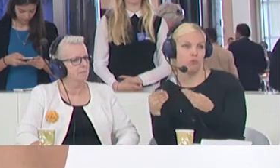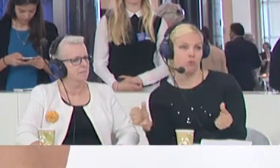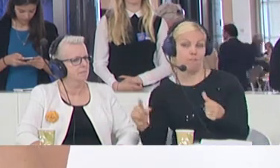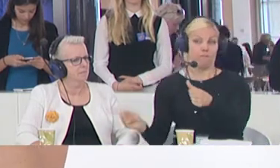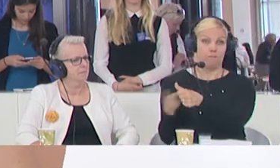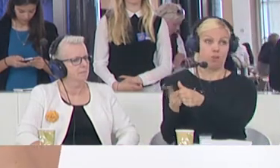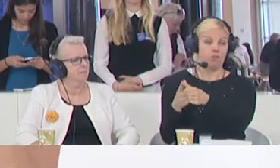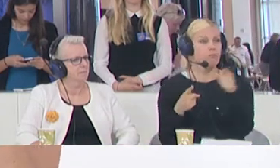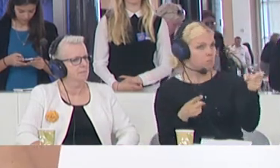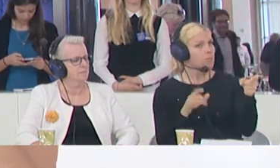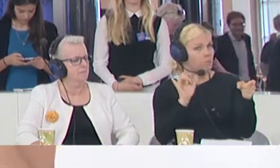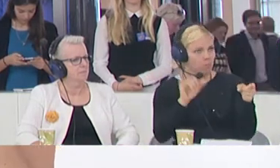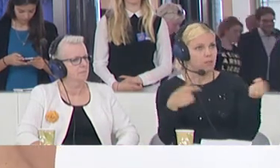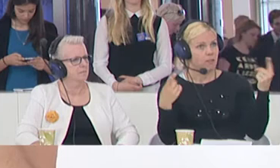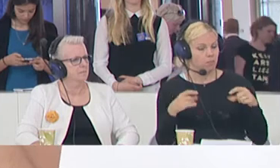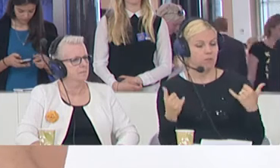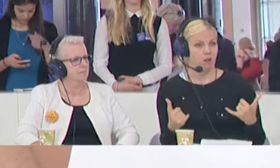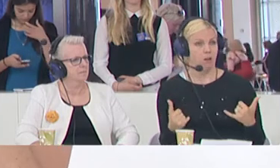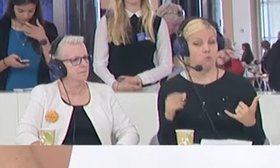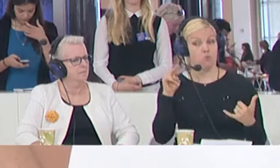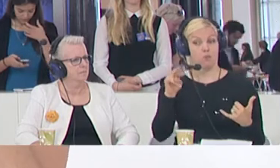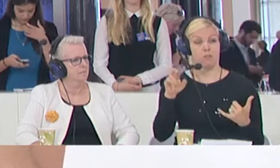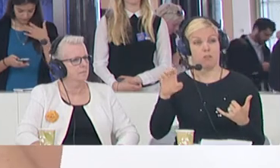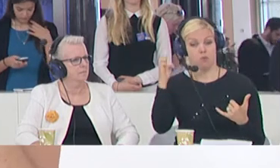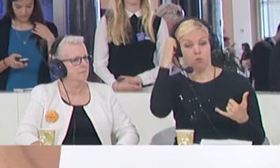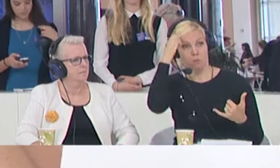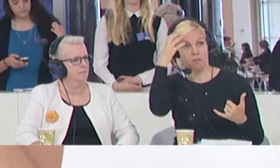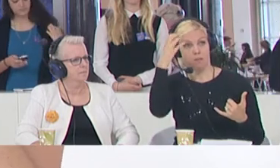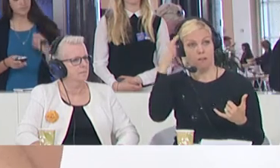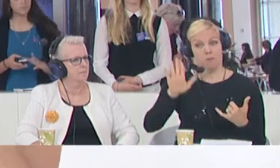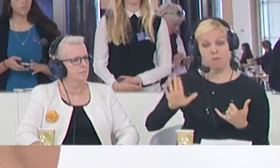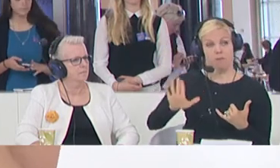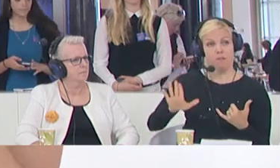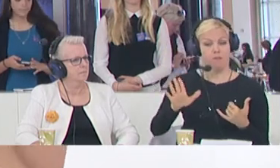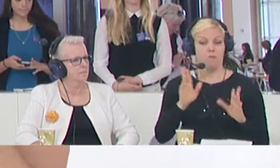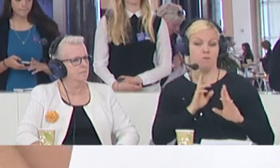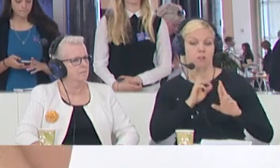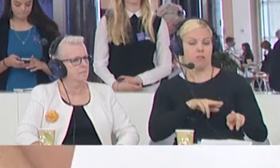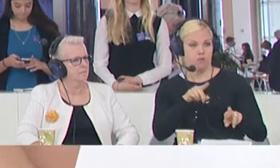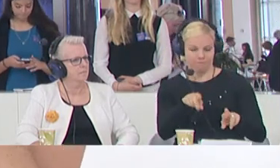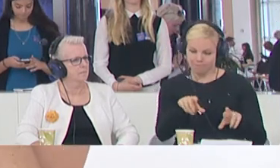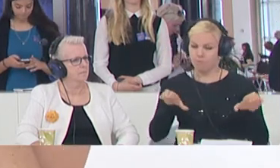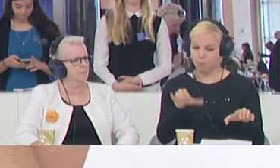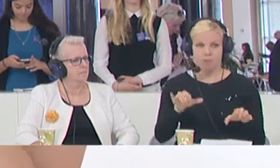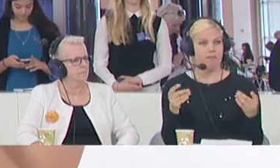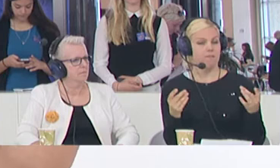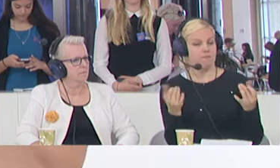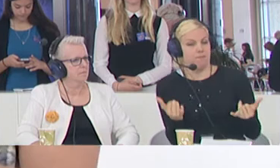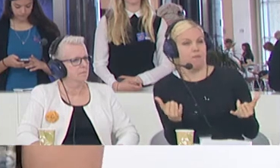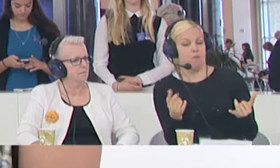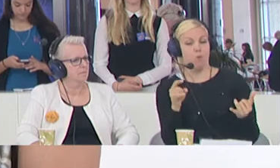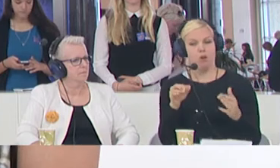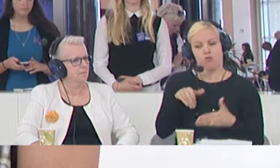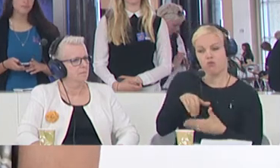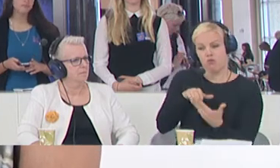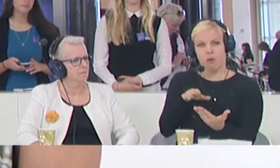see the reactions of the European governments, it's exactly going this way. We have to address the root of the crisis. I think first